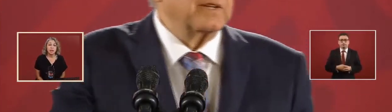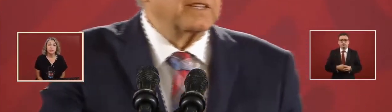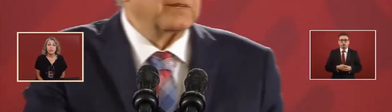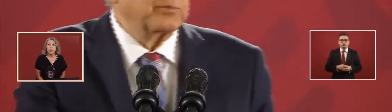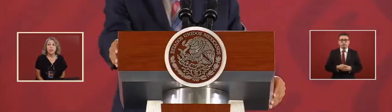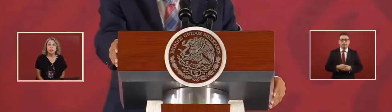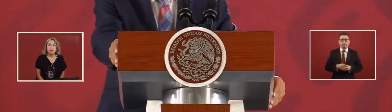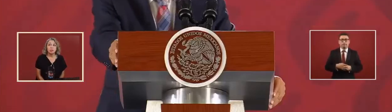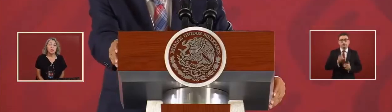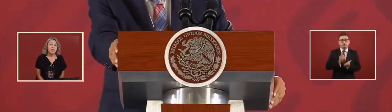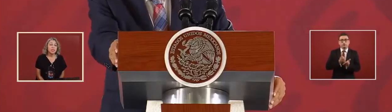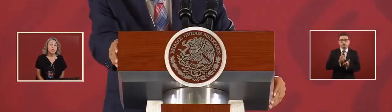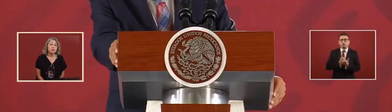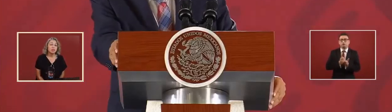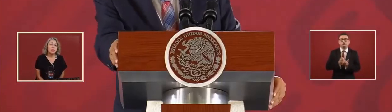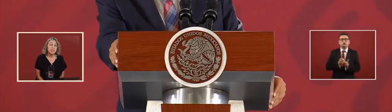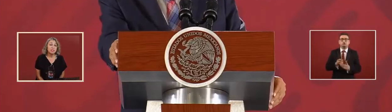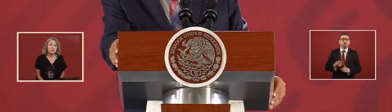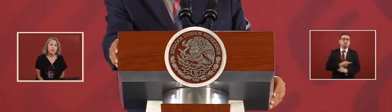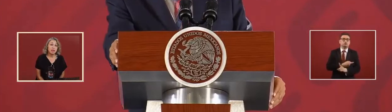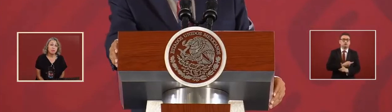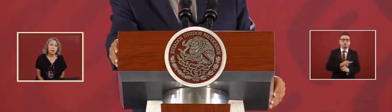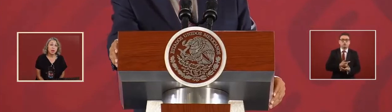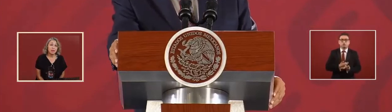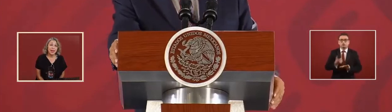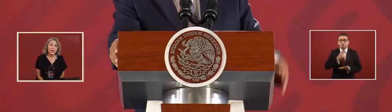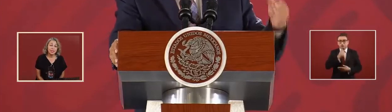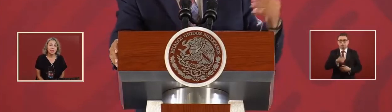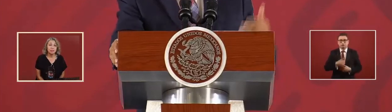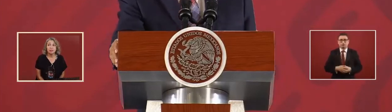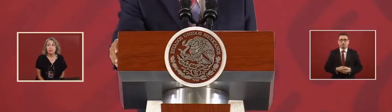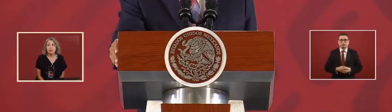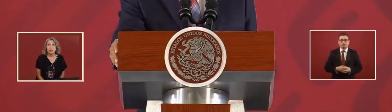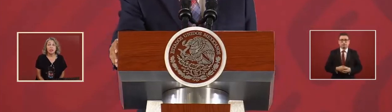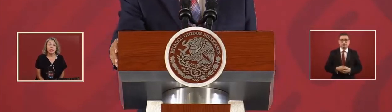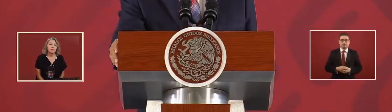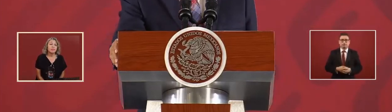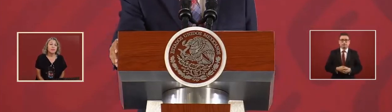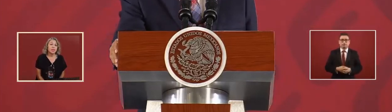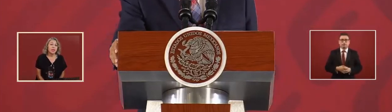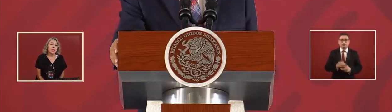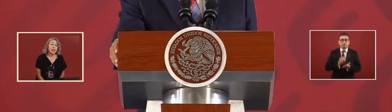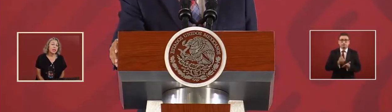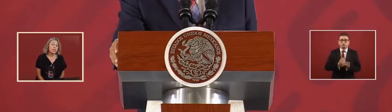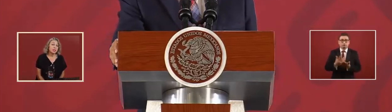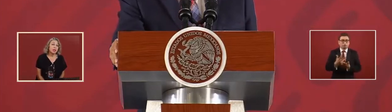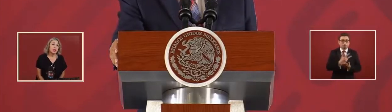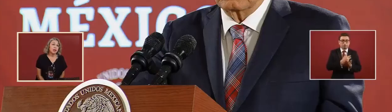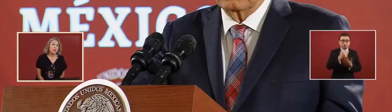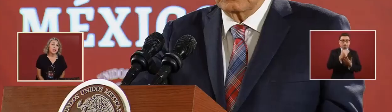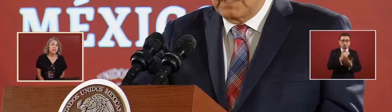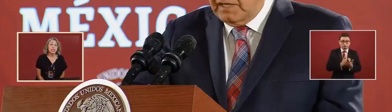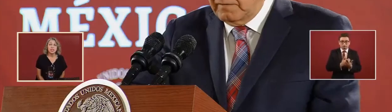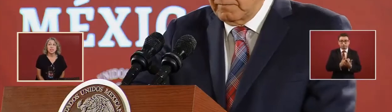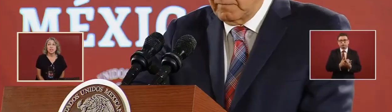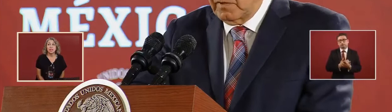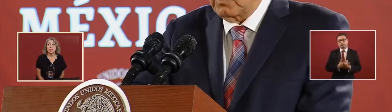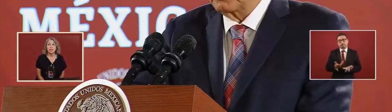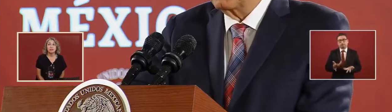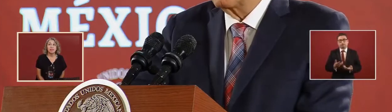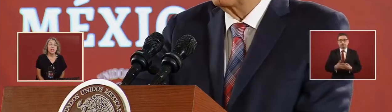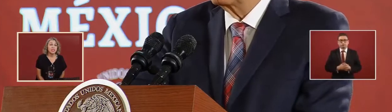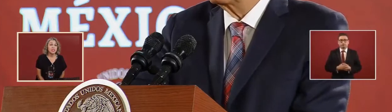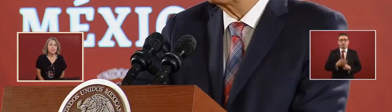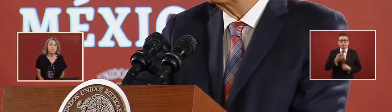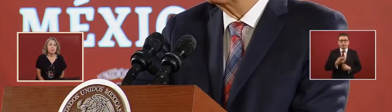means evading taxes. And less collection of taxes. And so